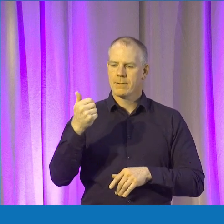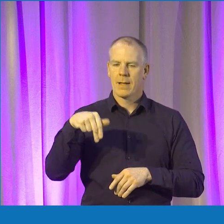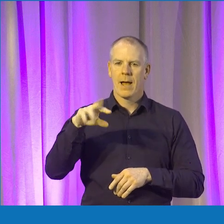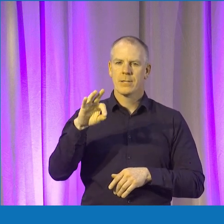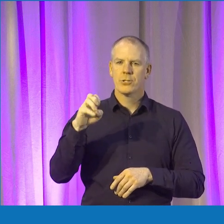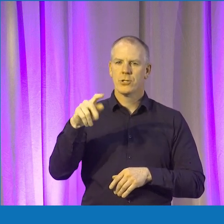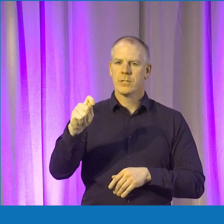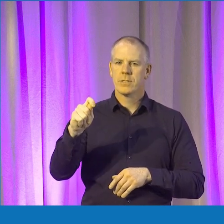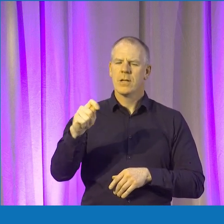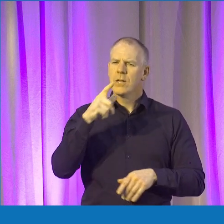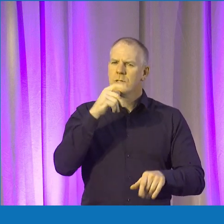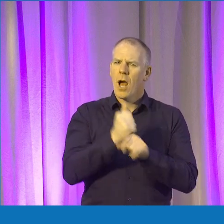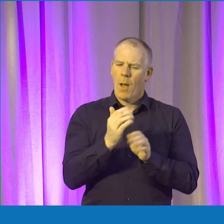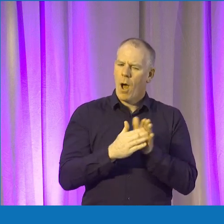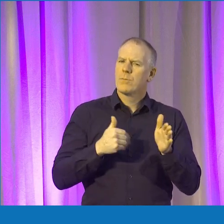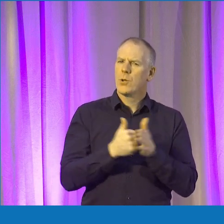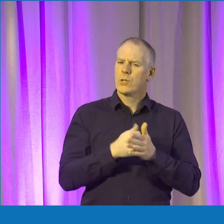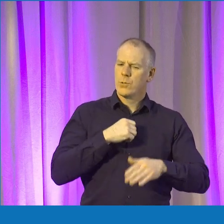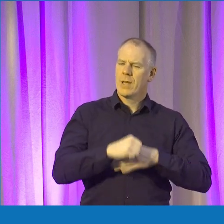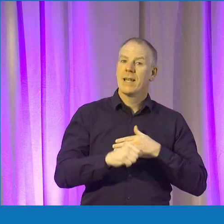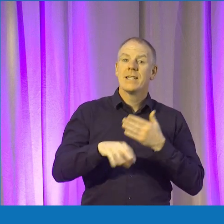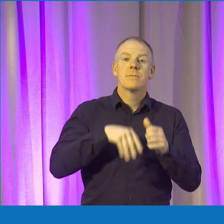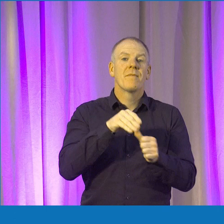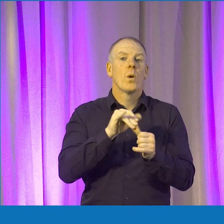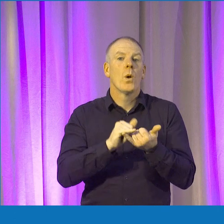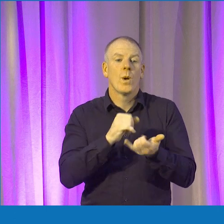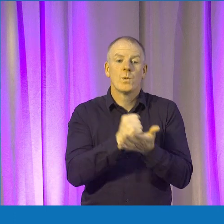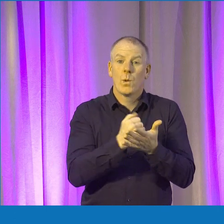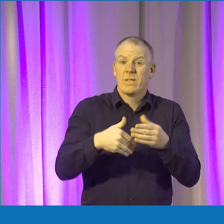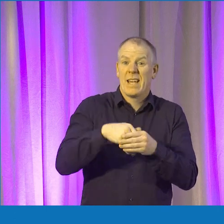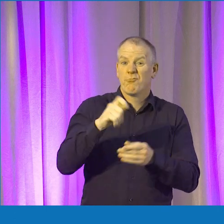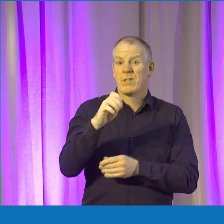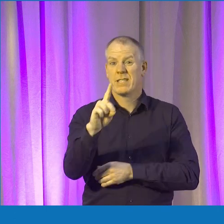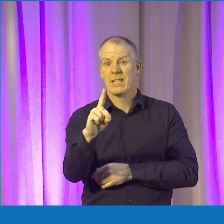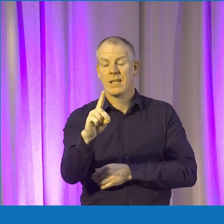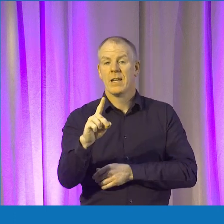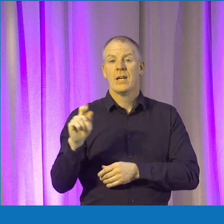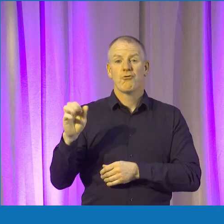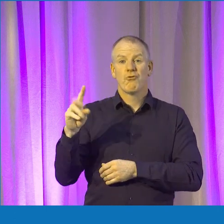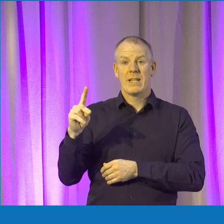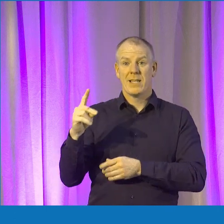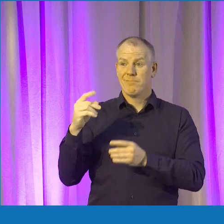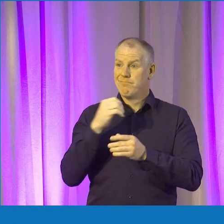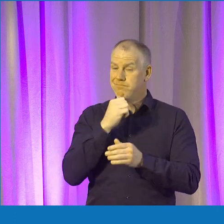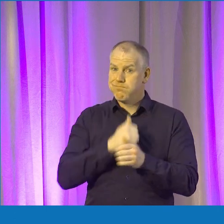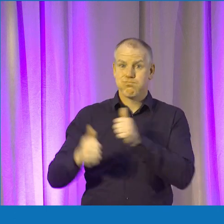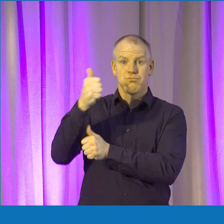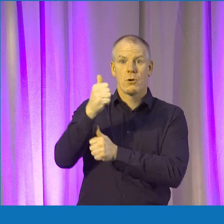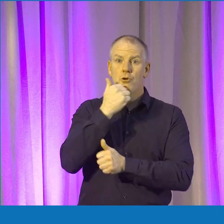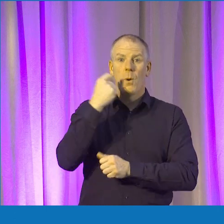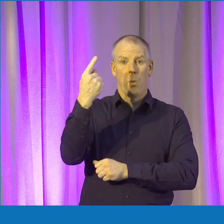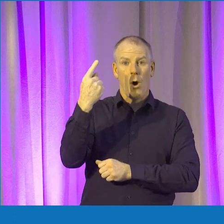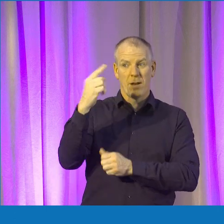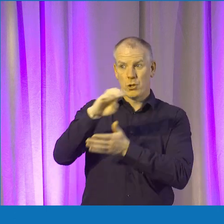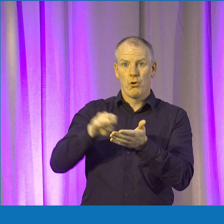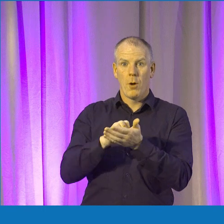having a discussion about entrepreneurship, specifically student entrepreneurship at Trinity. Trinity was just ranked number one in Europe for the sixth year in a row